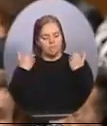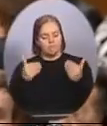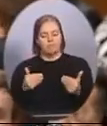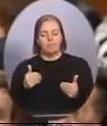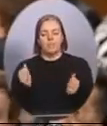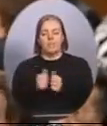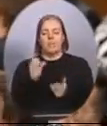decide to vote against it.